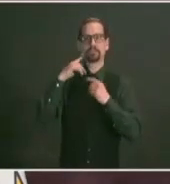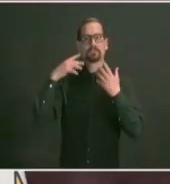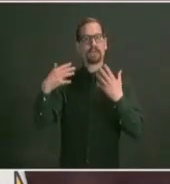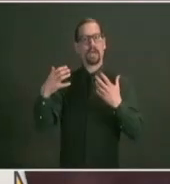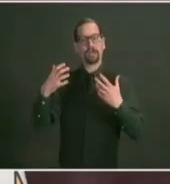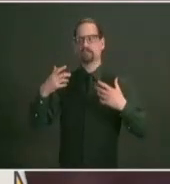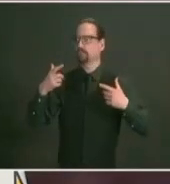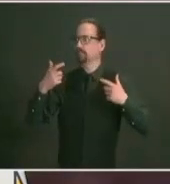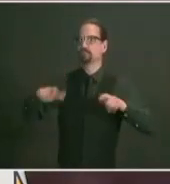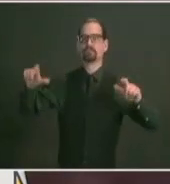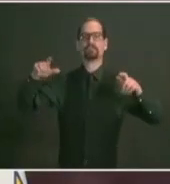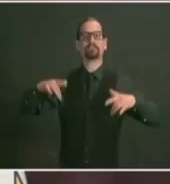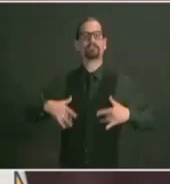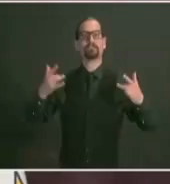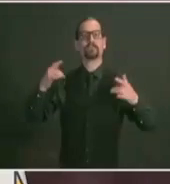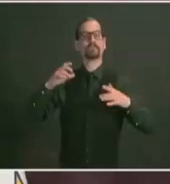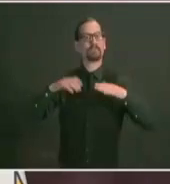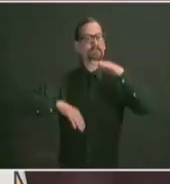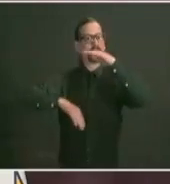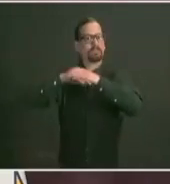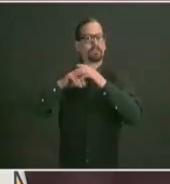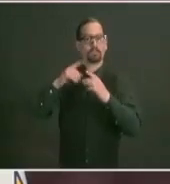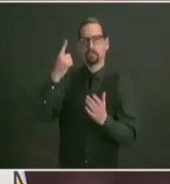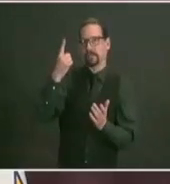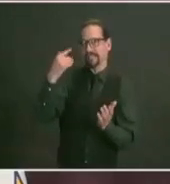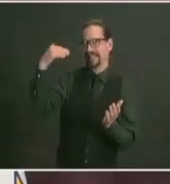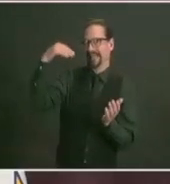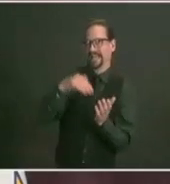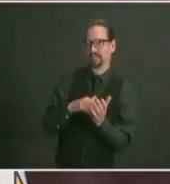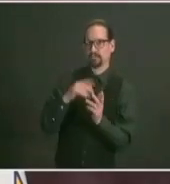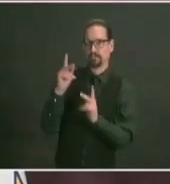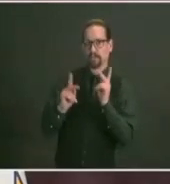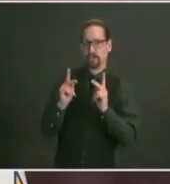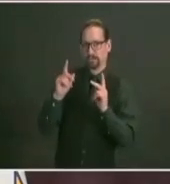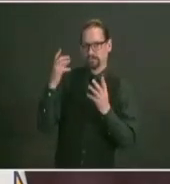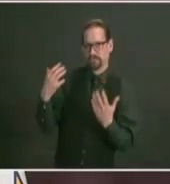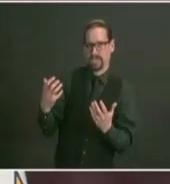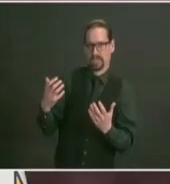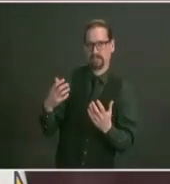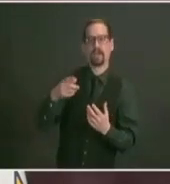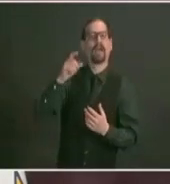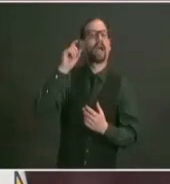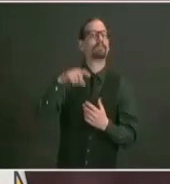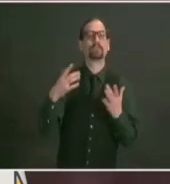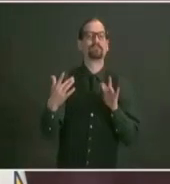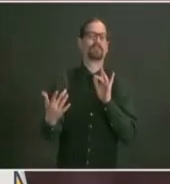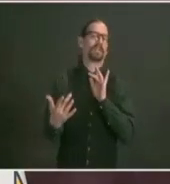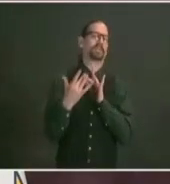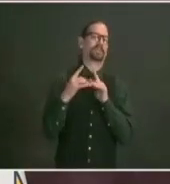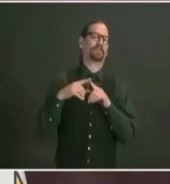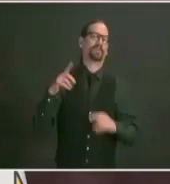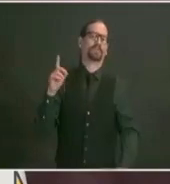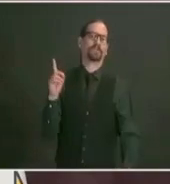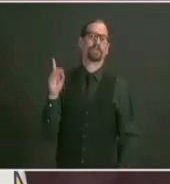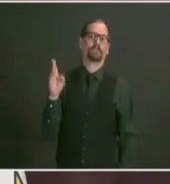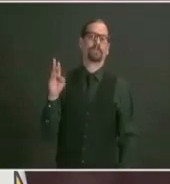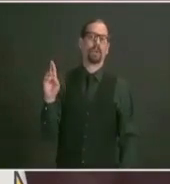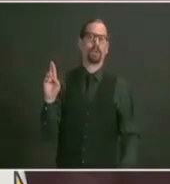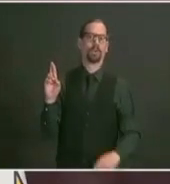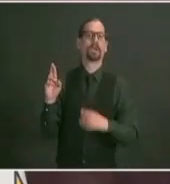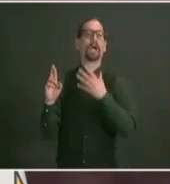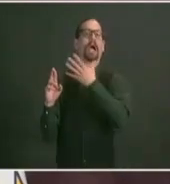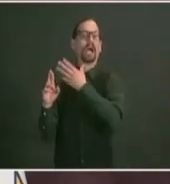regulation and they in tandem with rido the department of health will review and approve